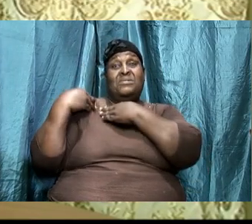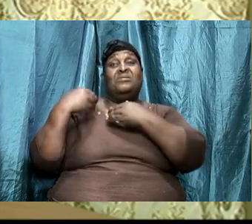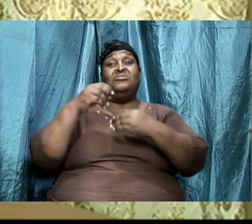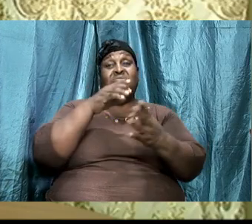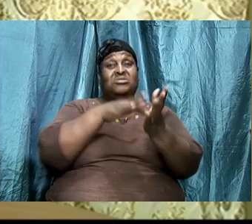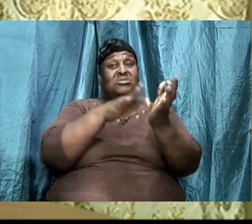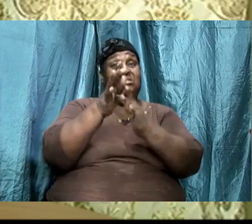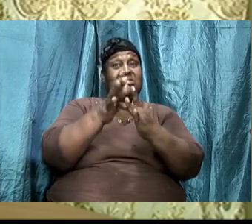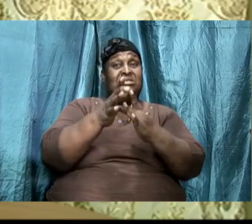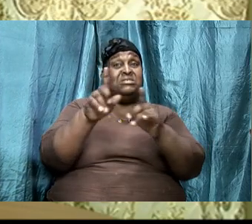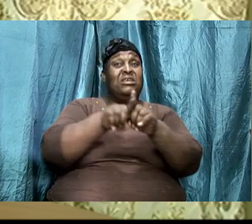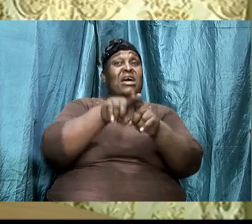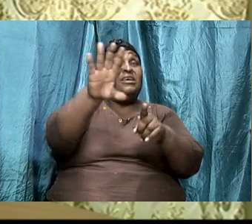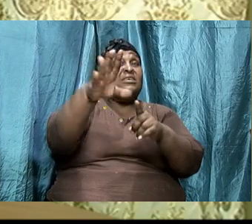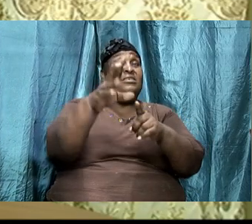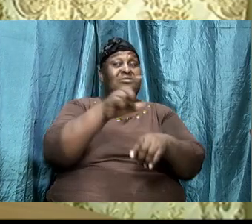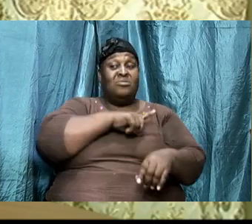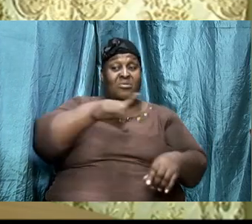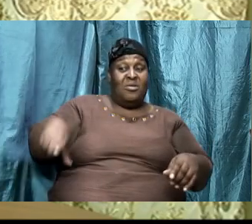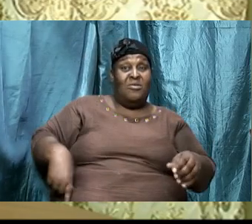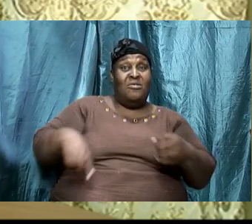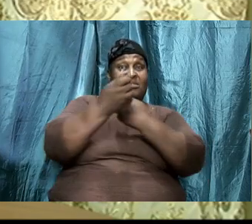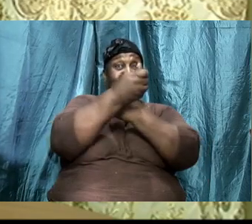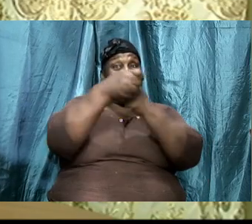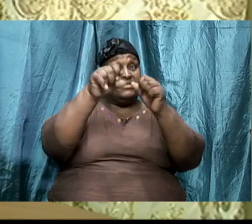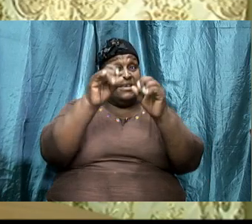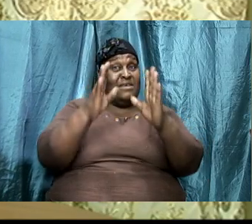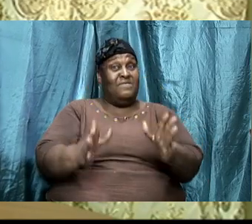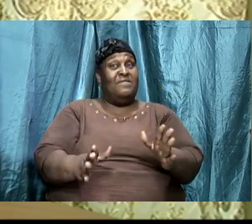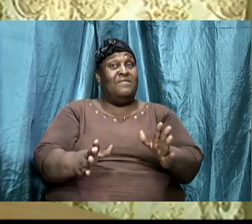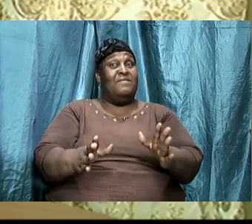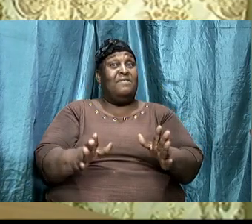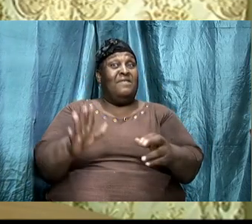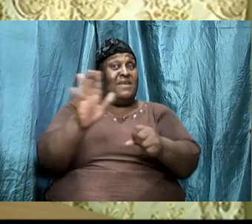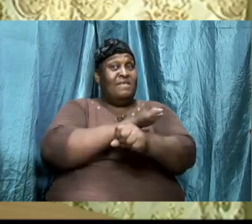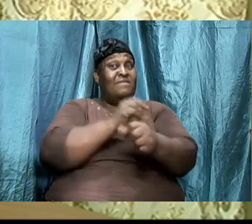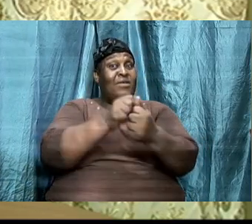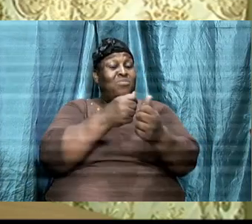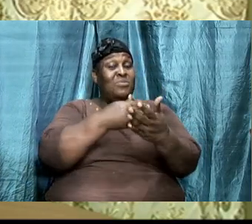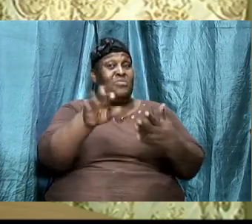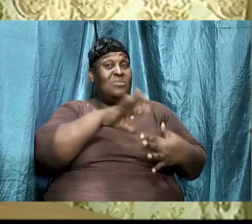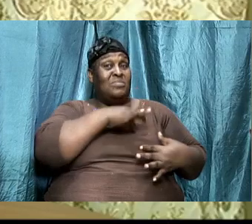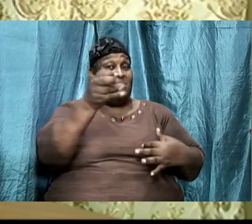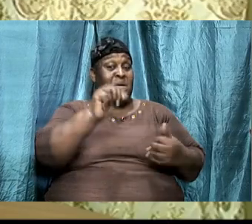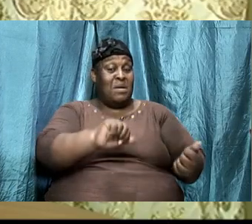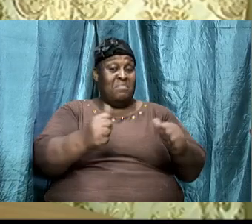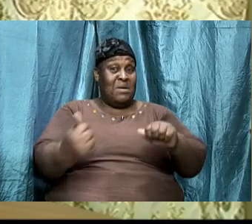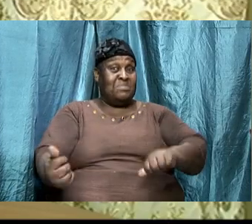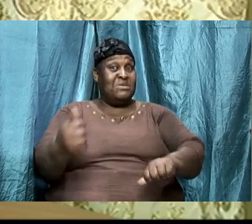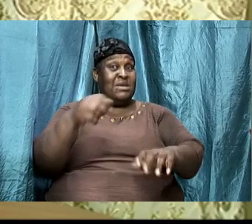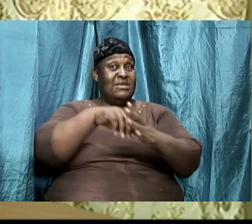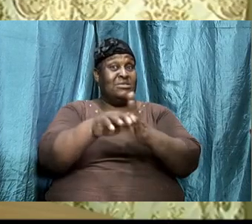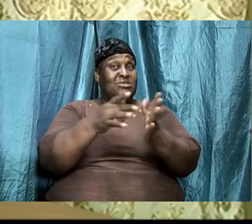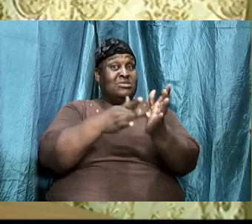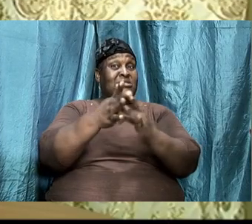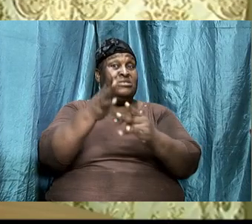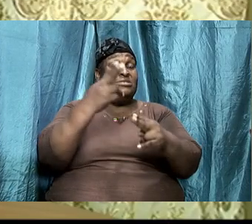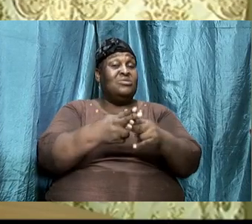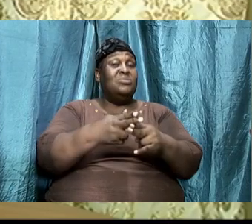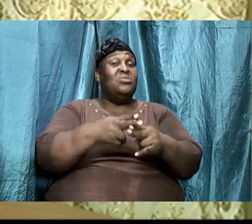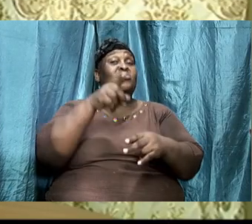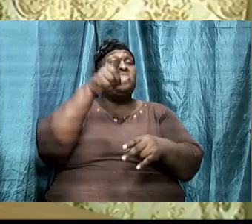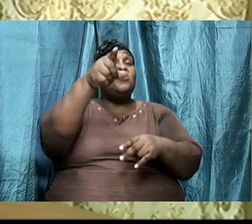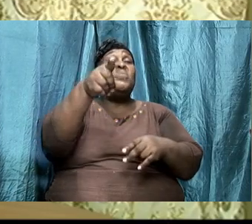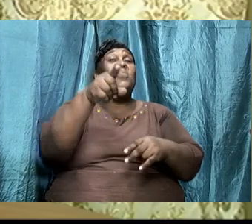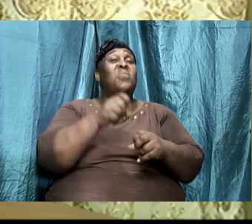Savior you are filled with the Holy Ghost baptized in Jesus name you are a part of a spiritual battle